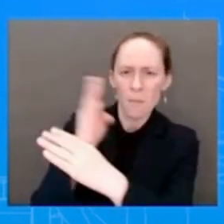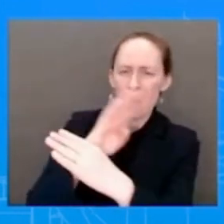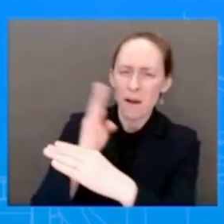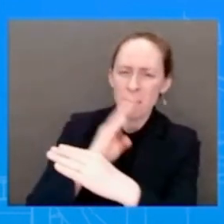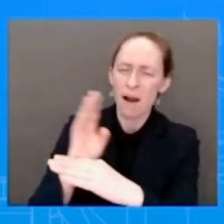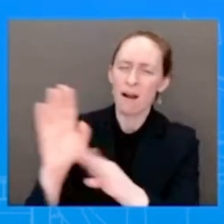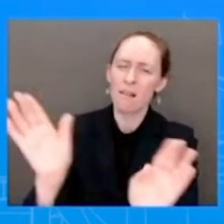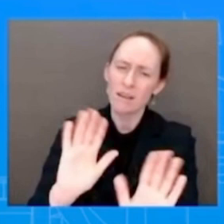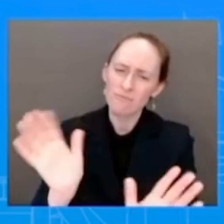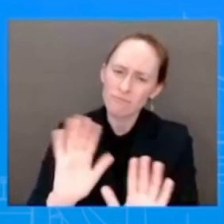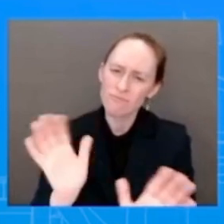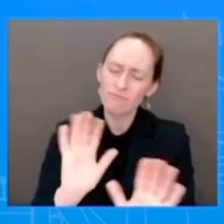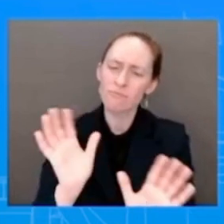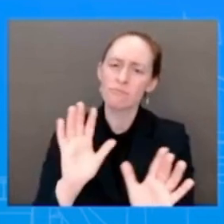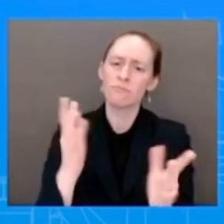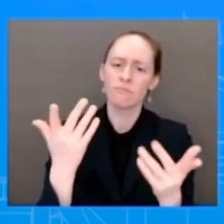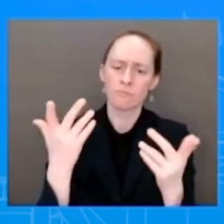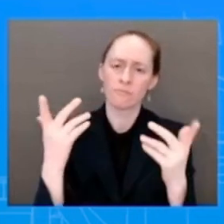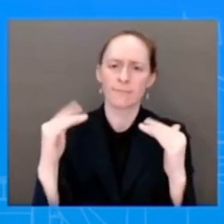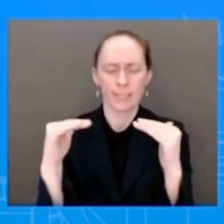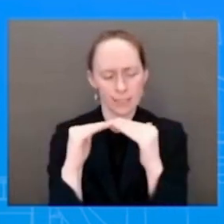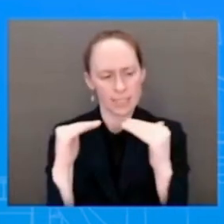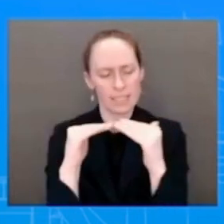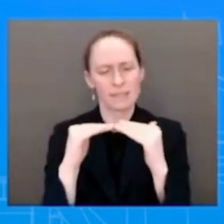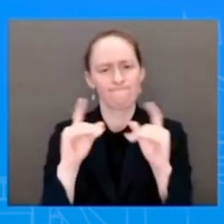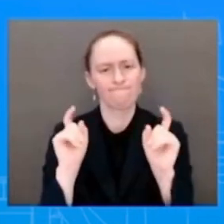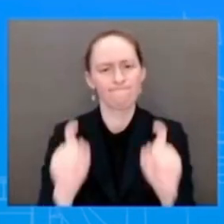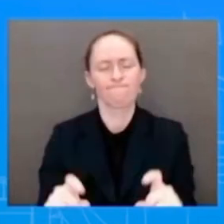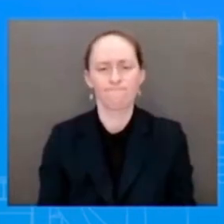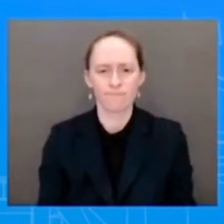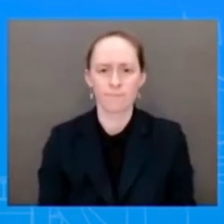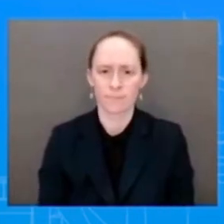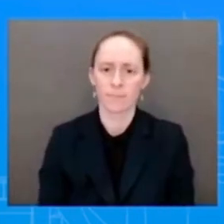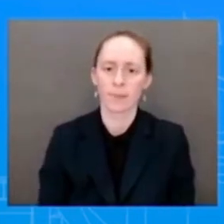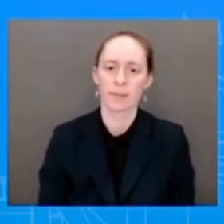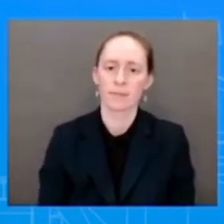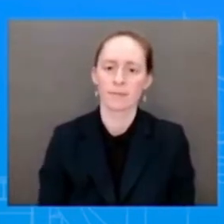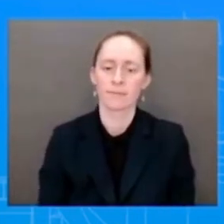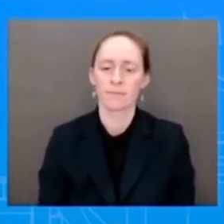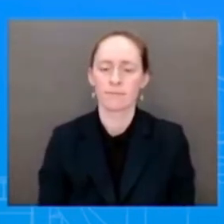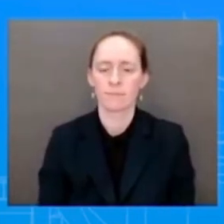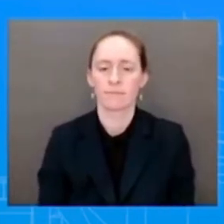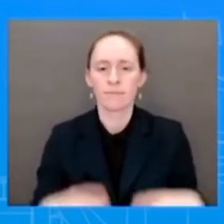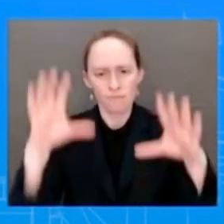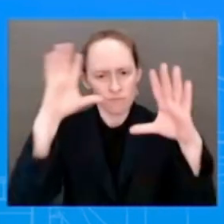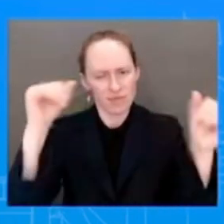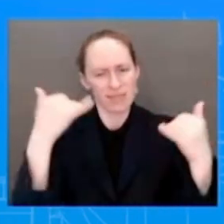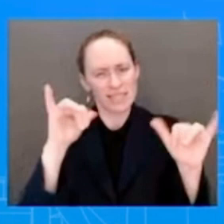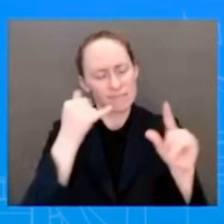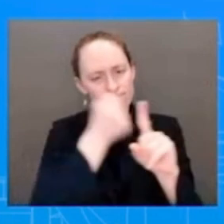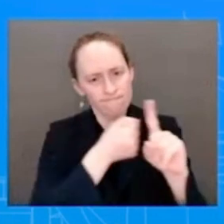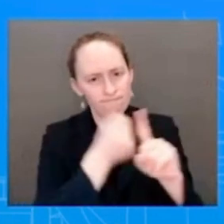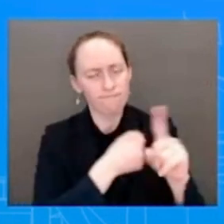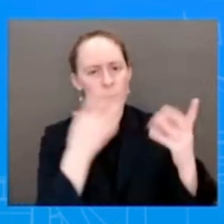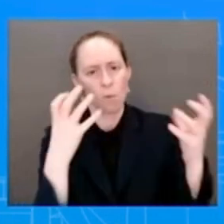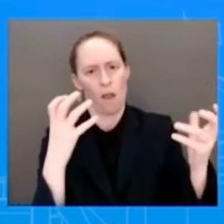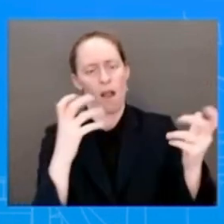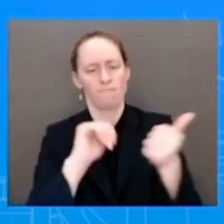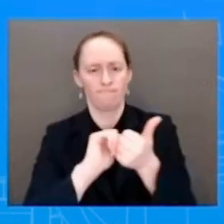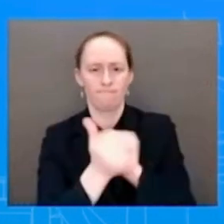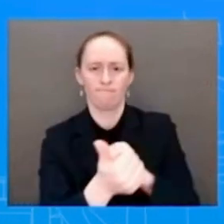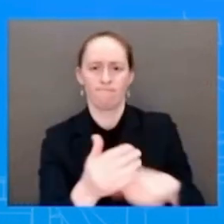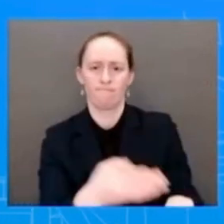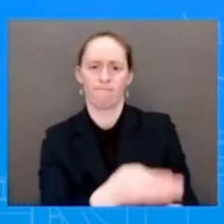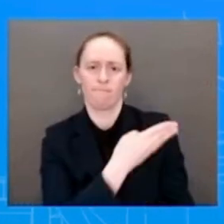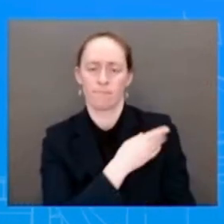The President will continue to do everything in his power to fight for police reform in Congress, and he looks forward to meeting with members of the Congressional